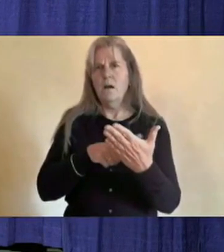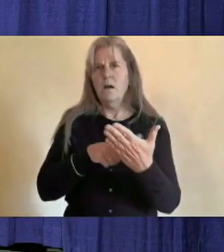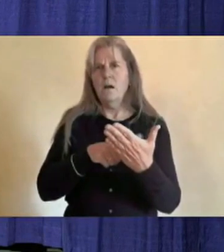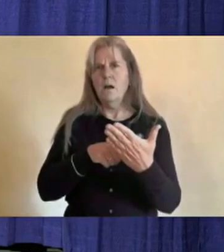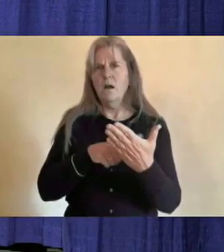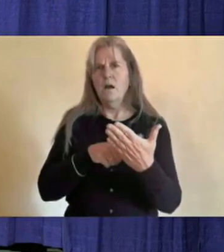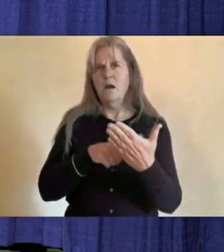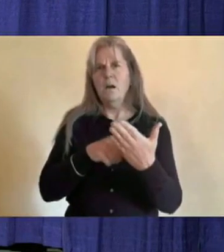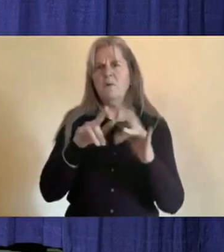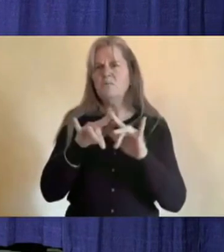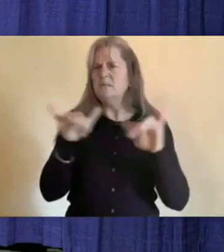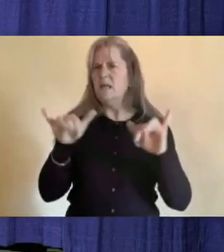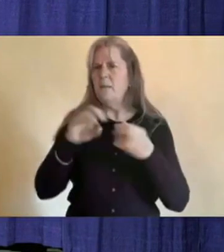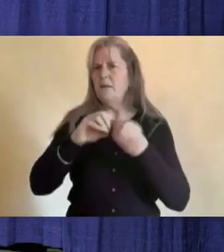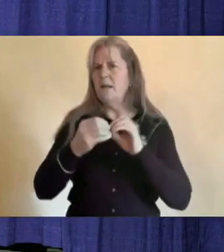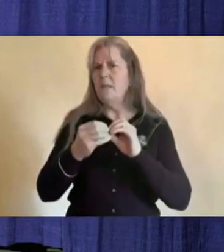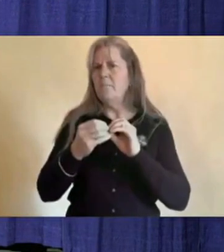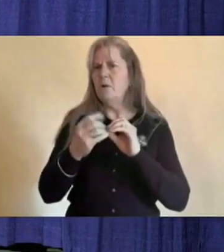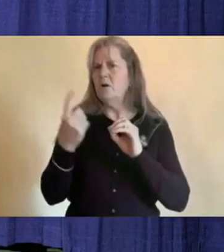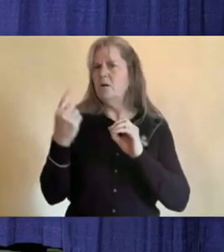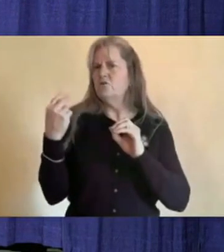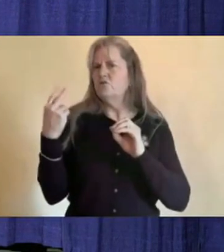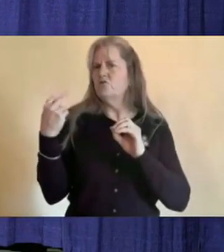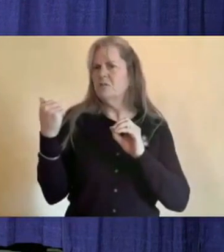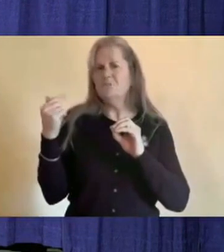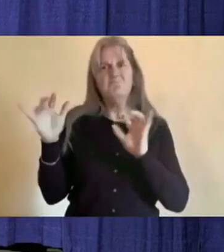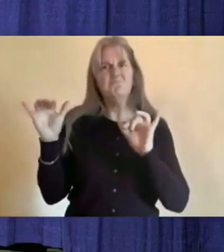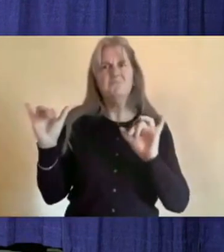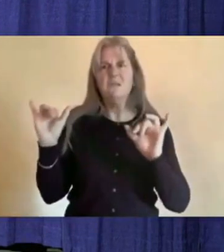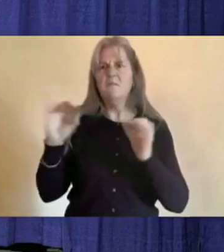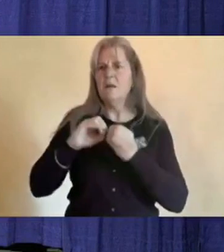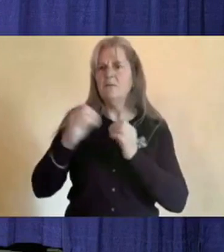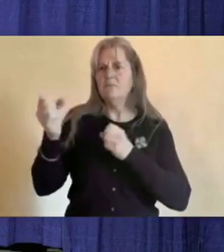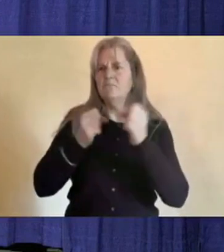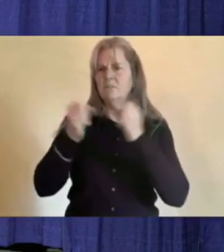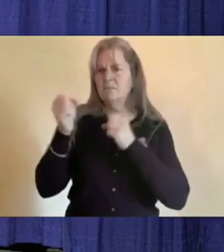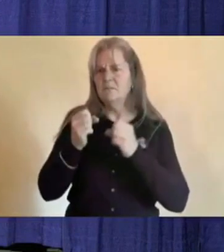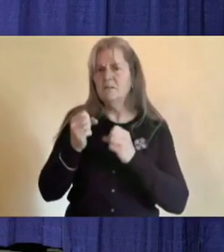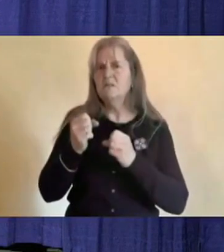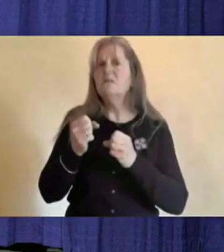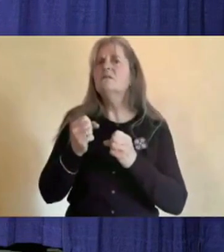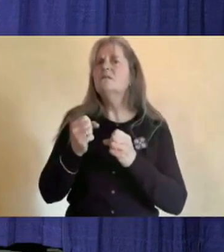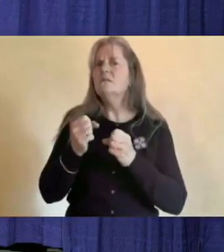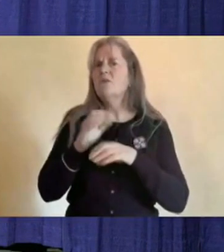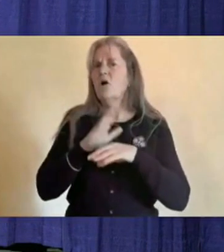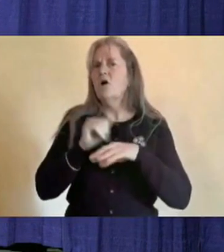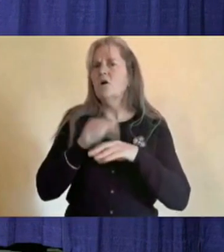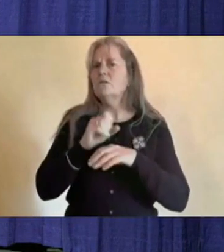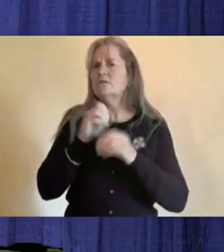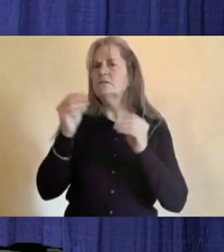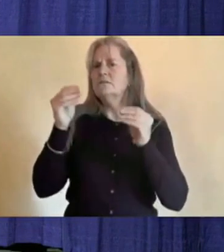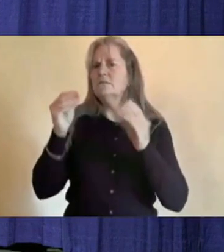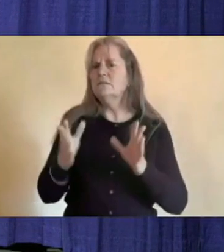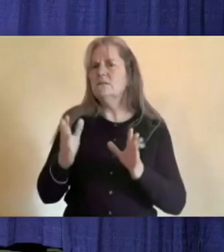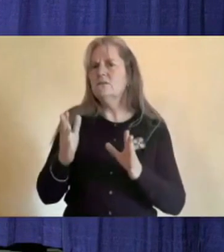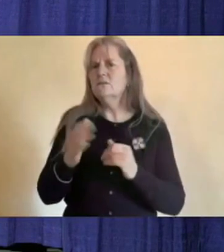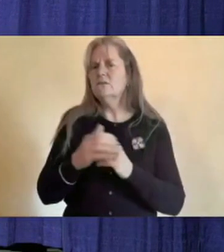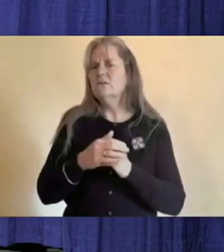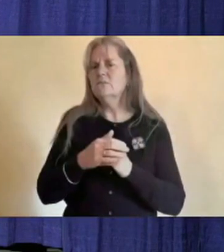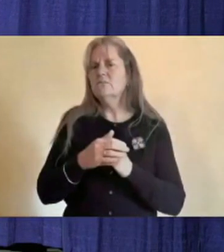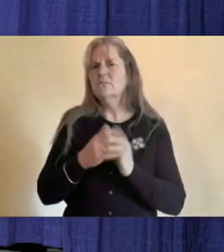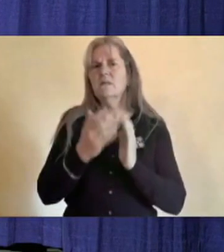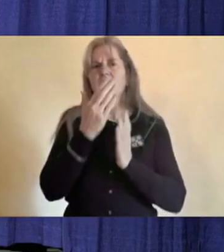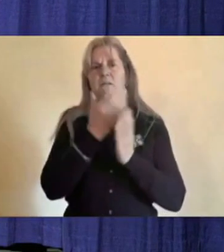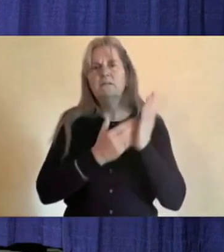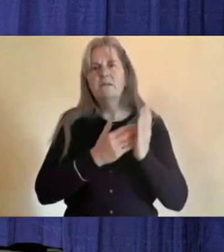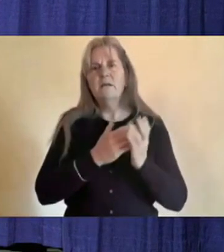the same amount as would be in any particular year. we've got individuals, of course, responding due to their personal lives and their own